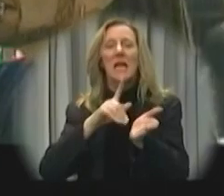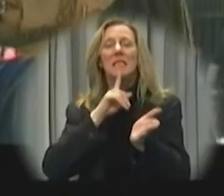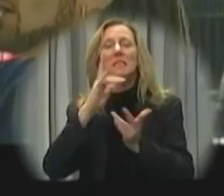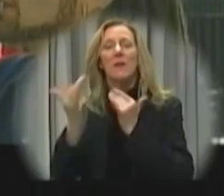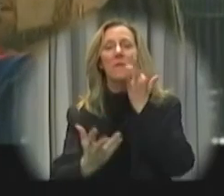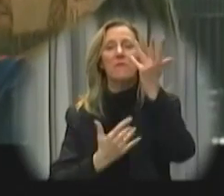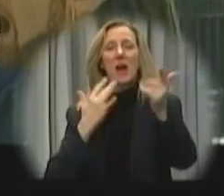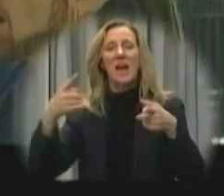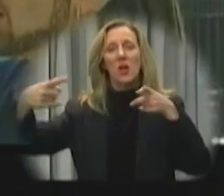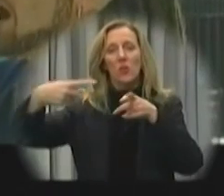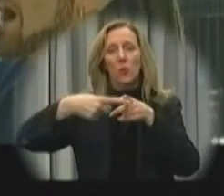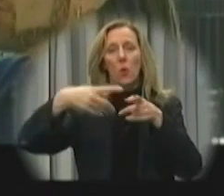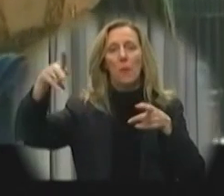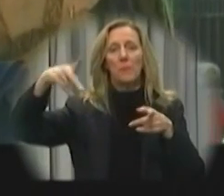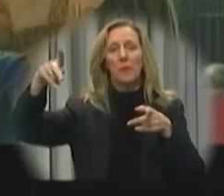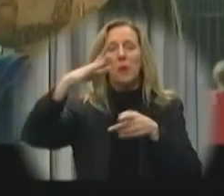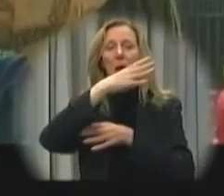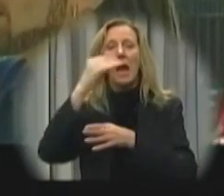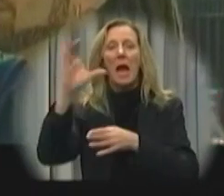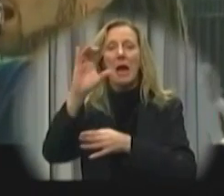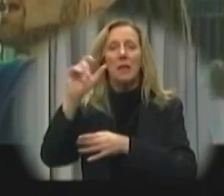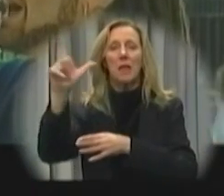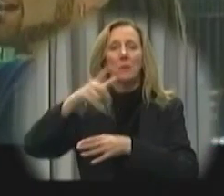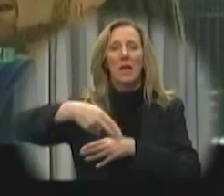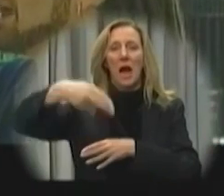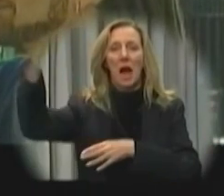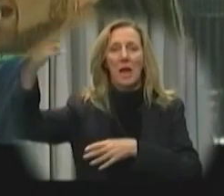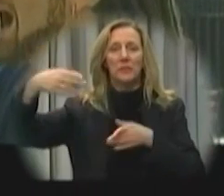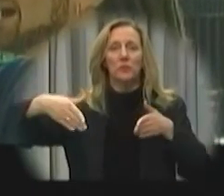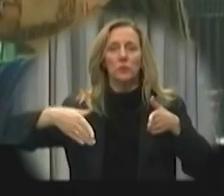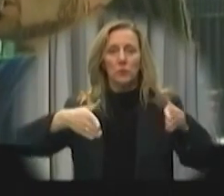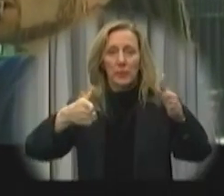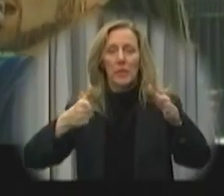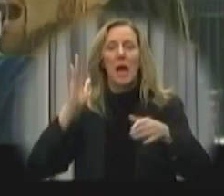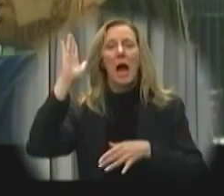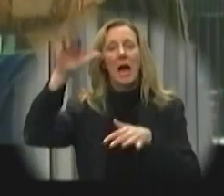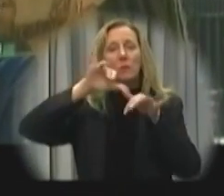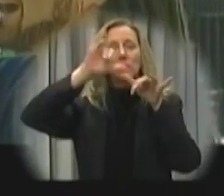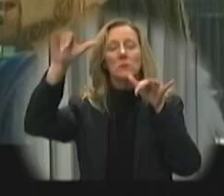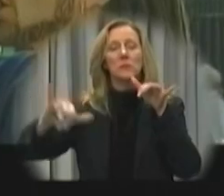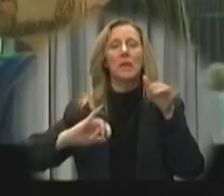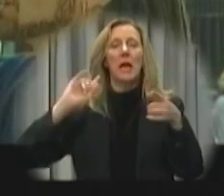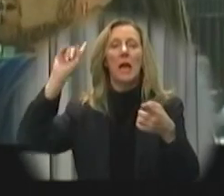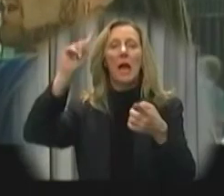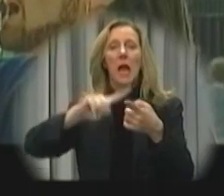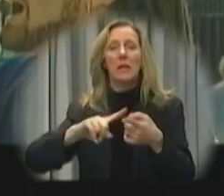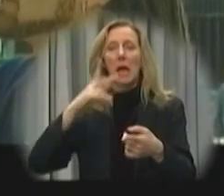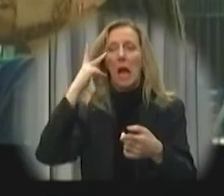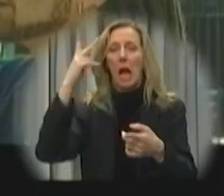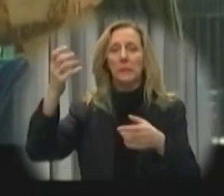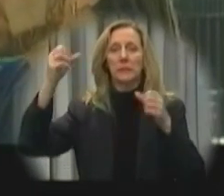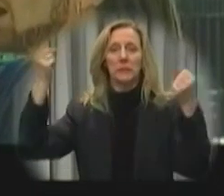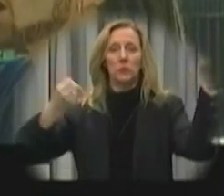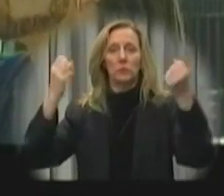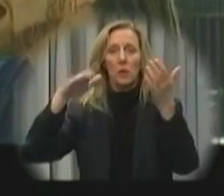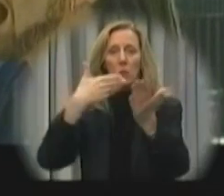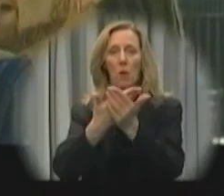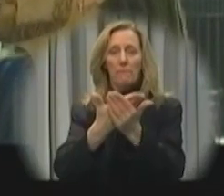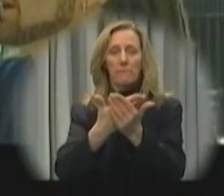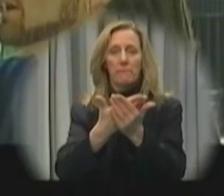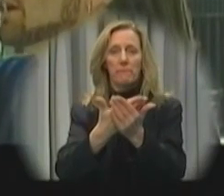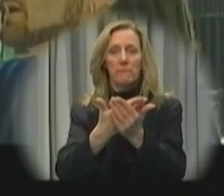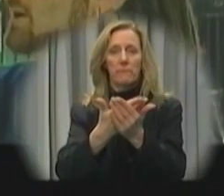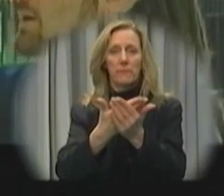repeat, there is a fire at the corner of Pierpont and Columbia Heights. I will stay here until I see a truck